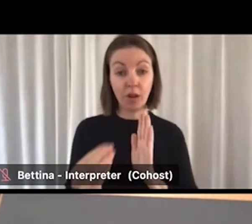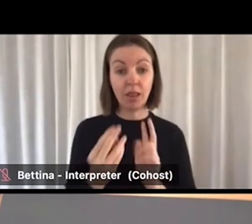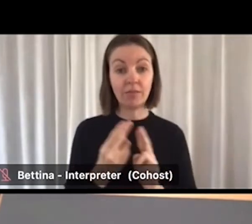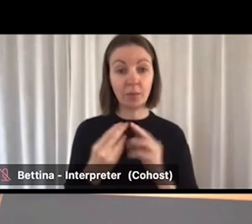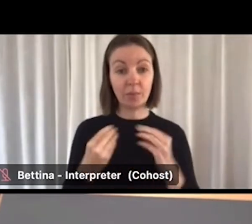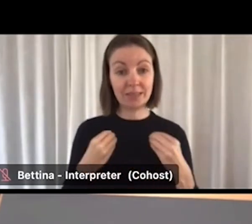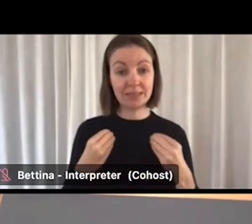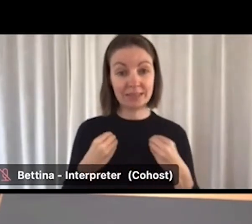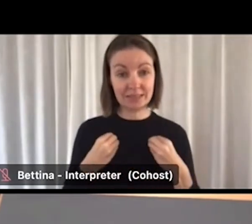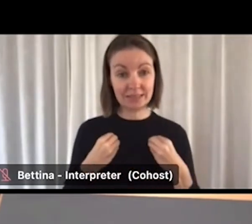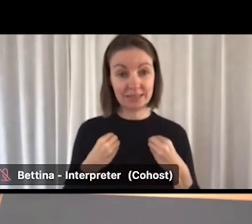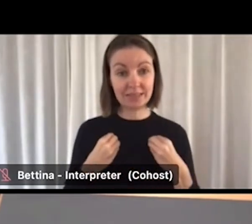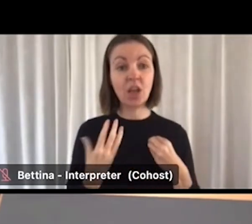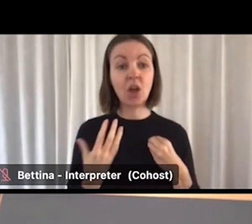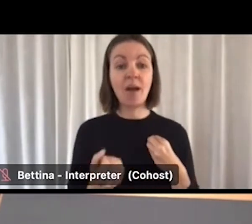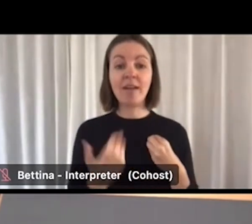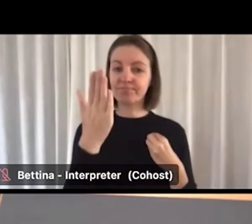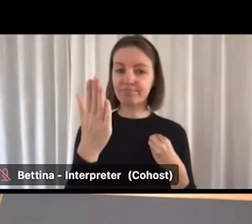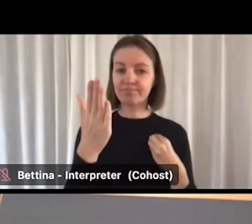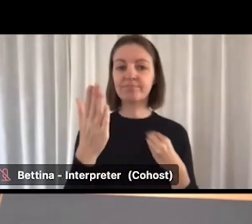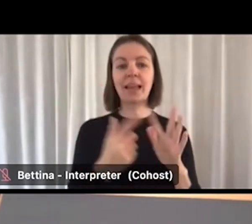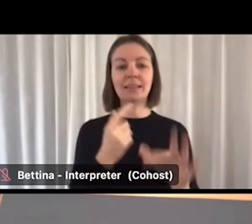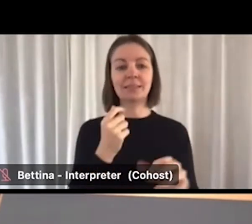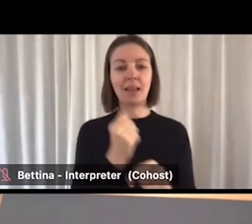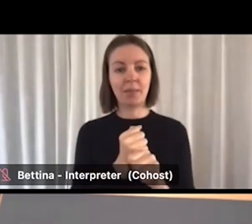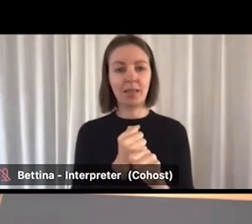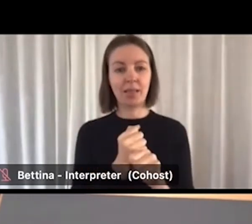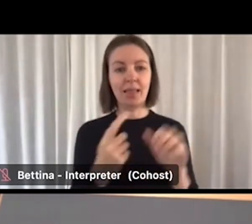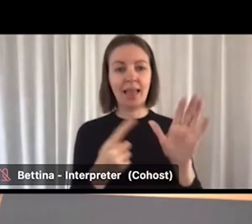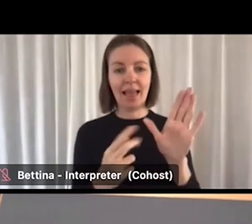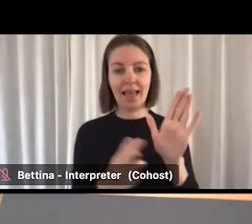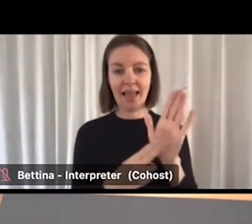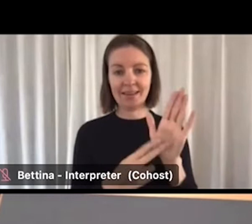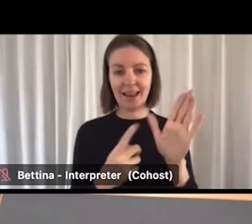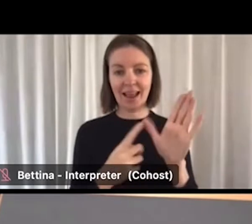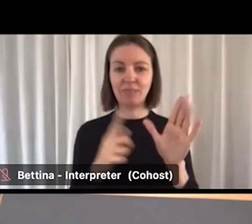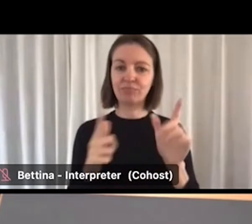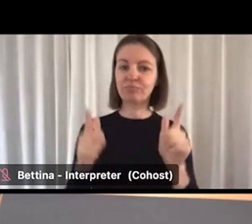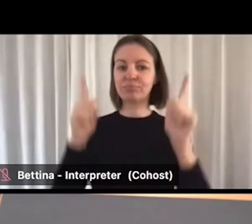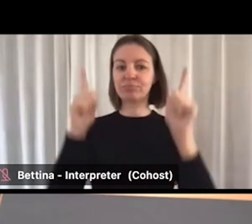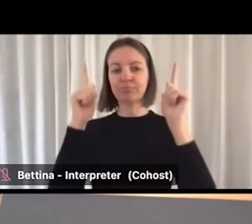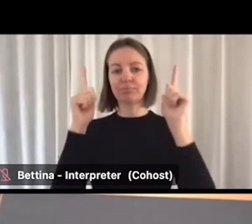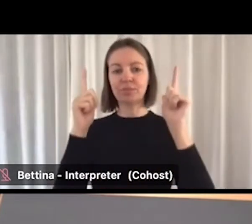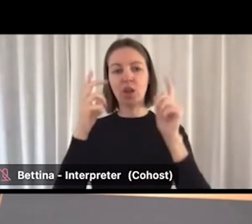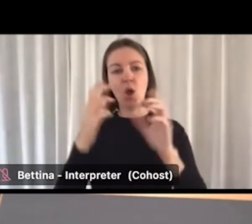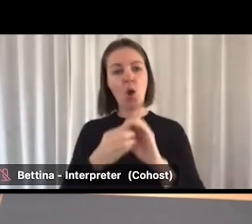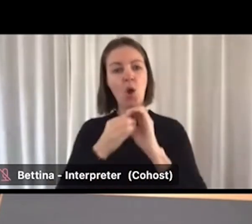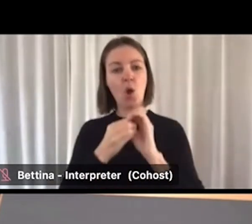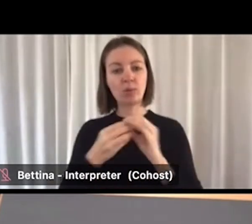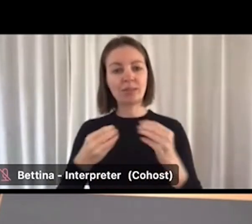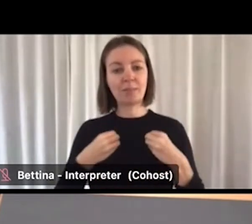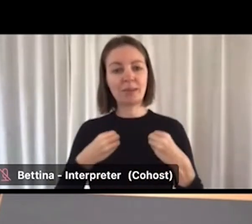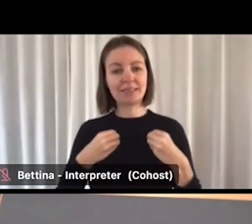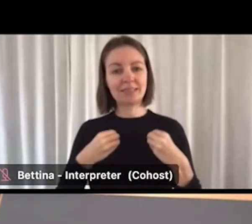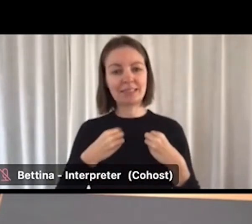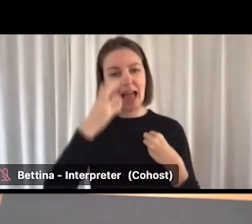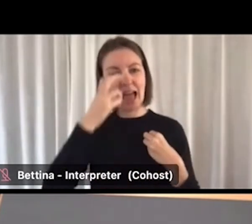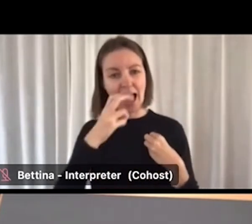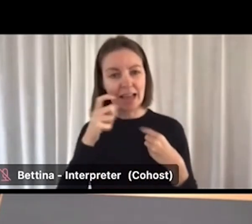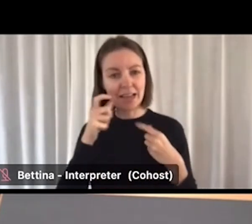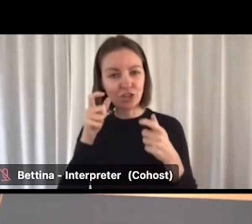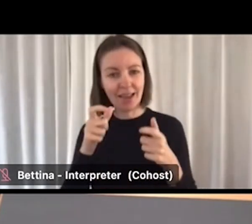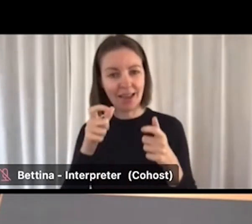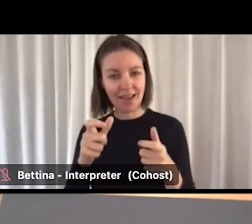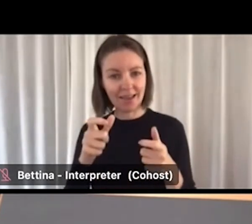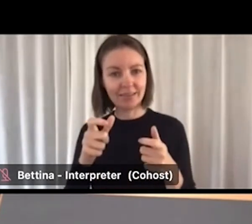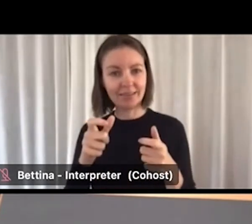let's look at Anna, our employer and her user journey. Anna owns an aged care business in Western Sydney called Total Care.